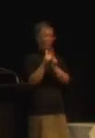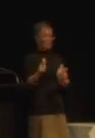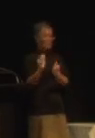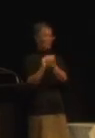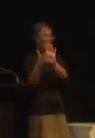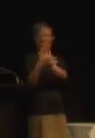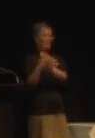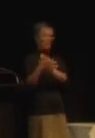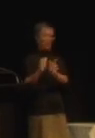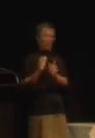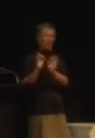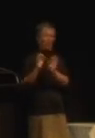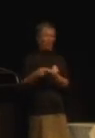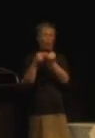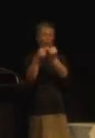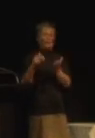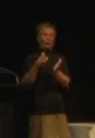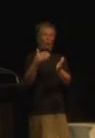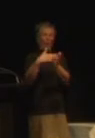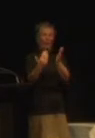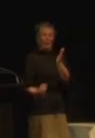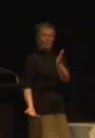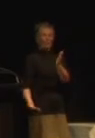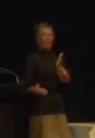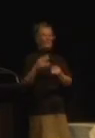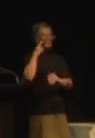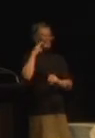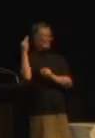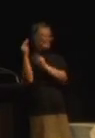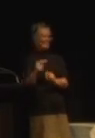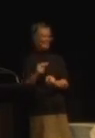so they have a unique way of telling the story from a deaf perspective.